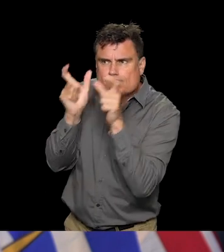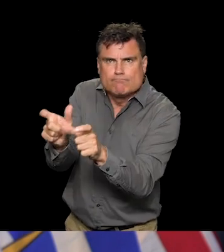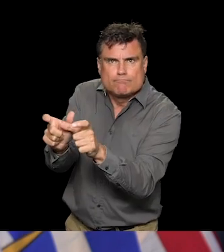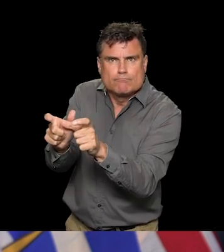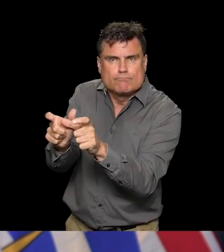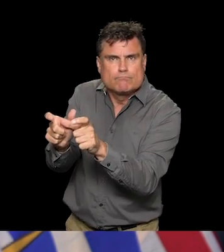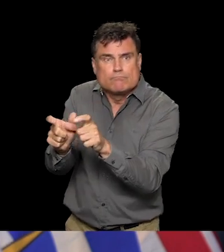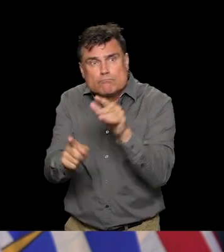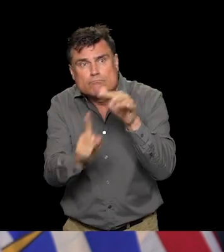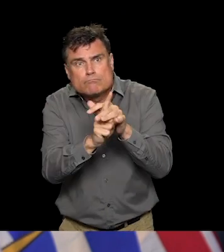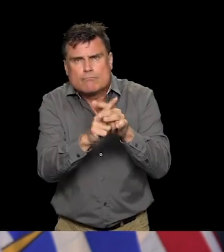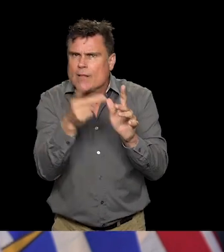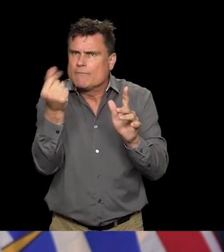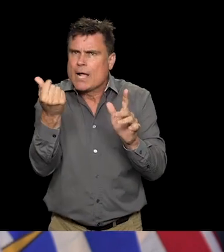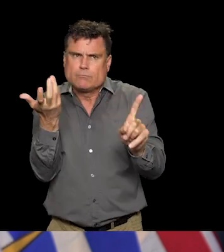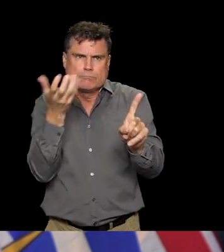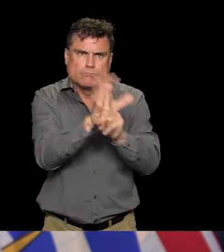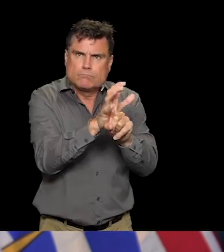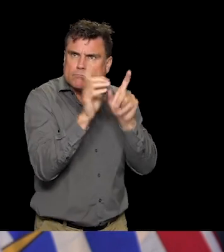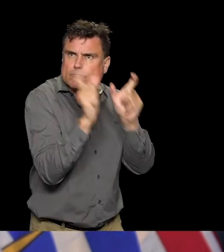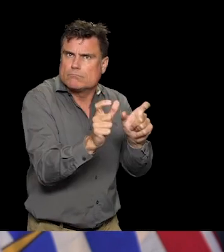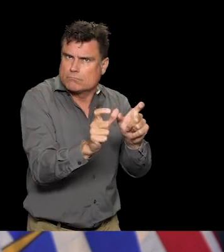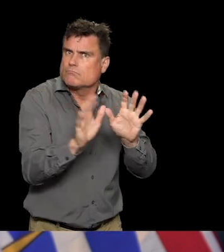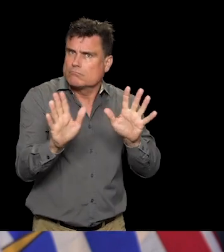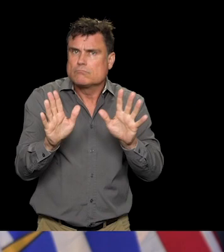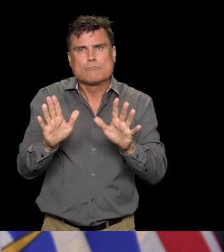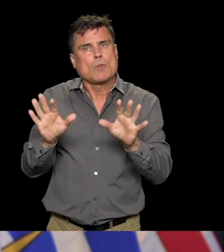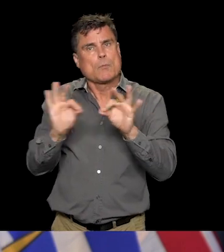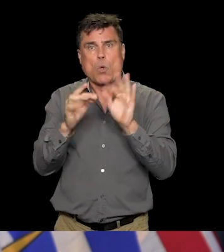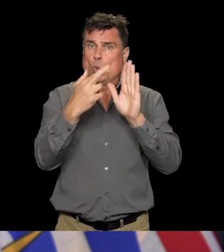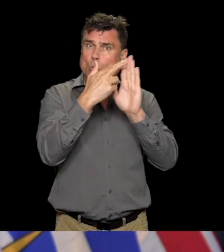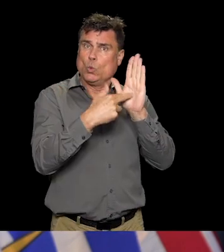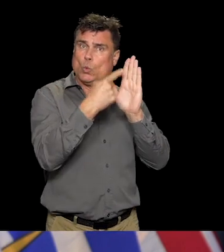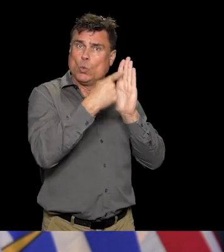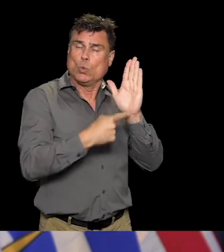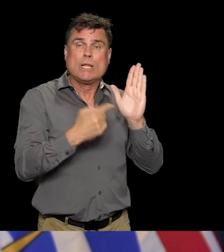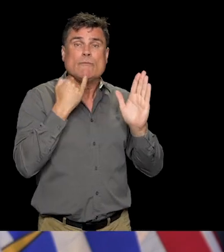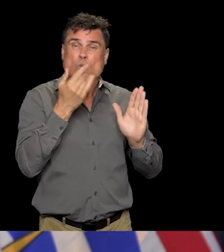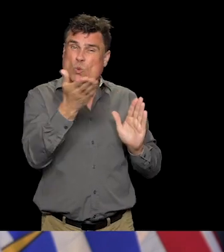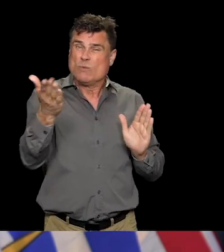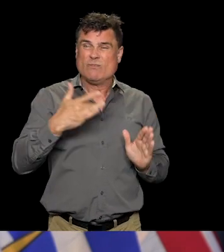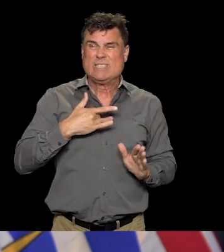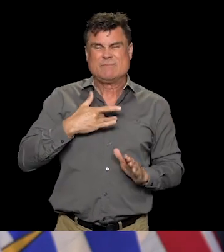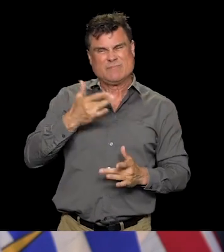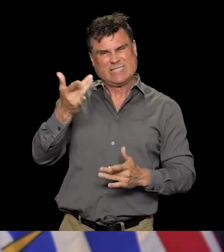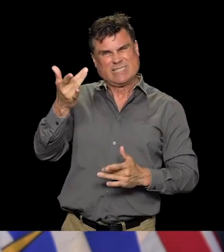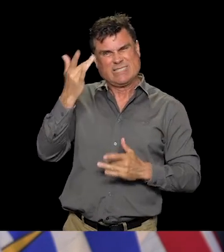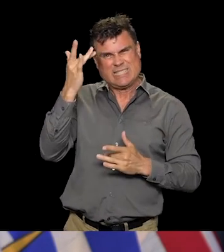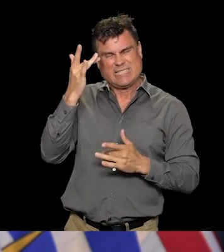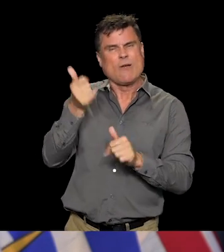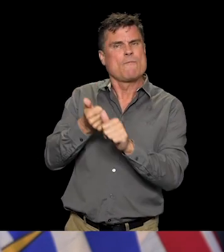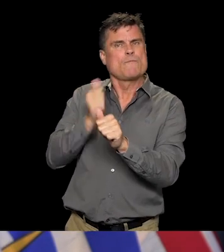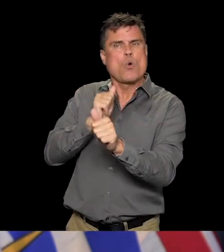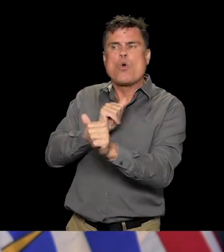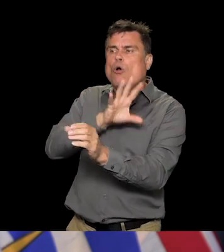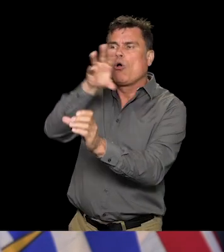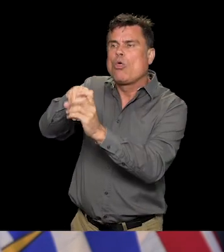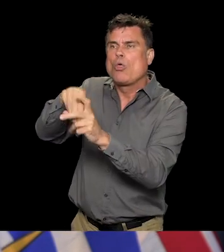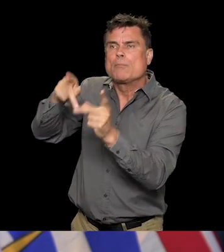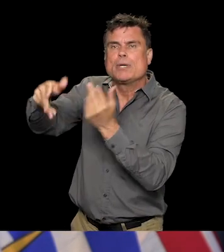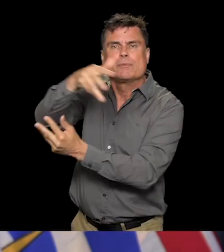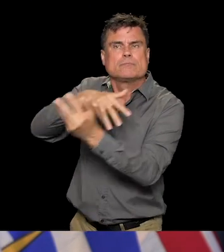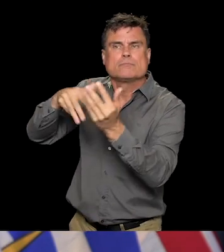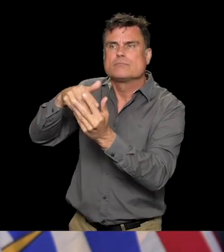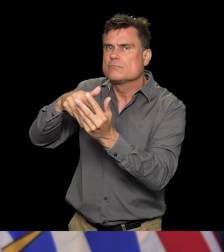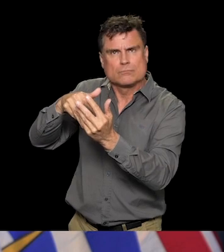to get tested if we get sick. But I want everyone to understand that the COVID-19 pandemic around us